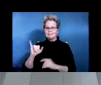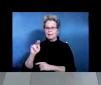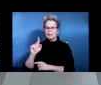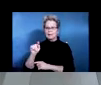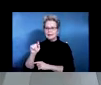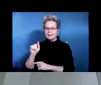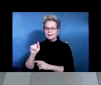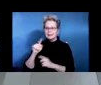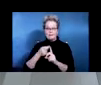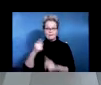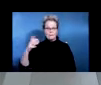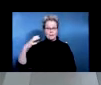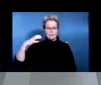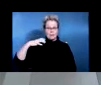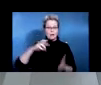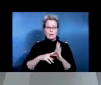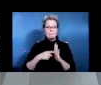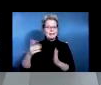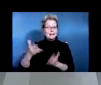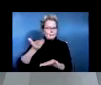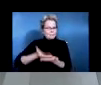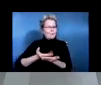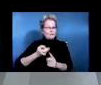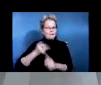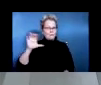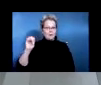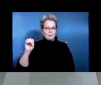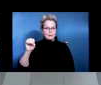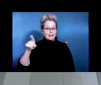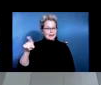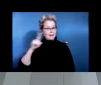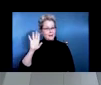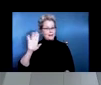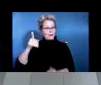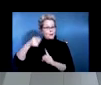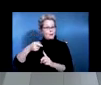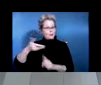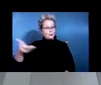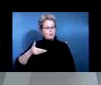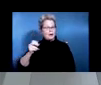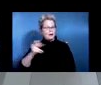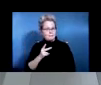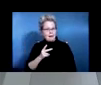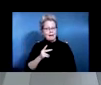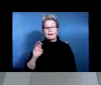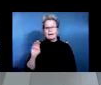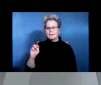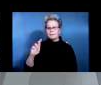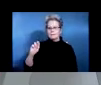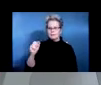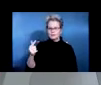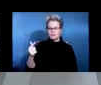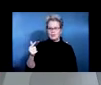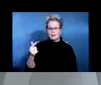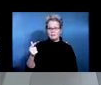bring back this person in this type of role um and because I had that relationship with the former employer um